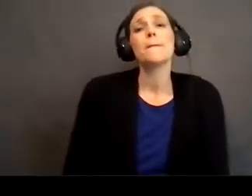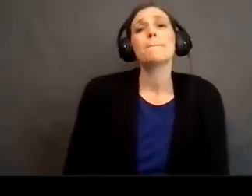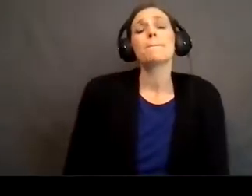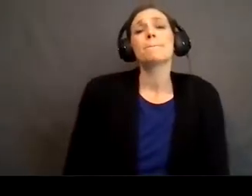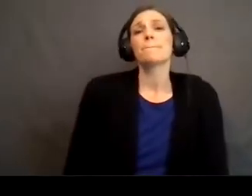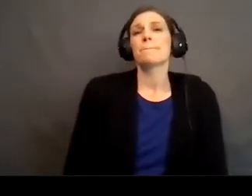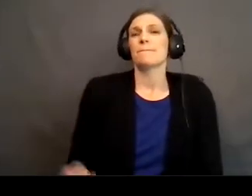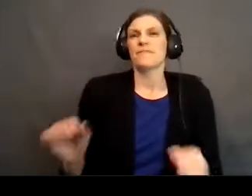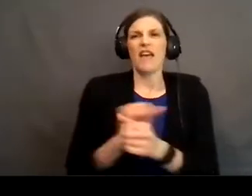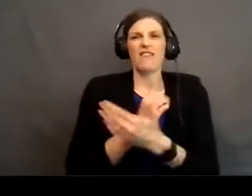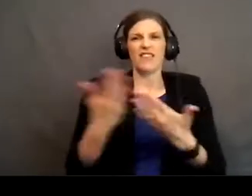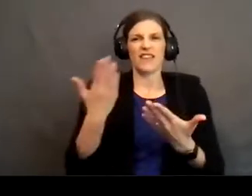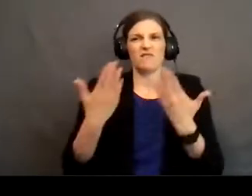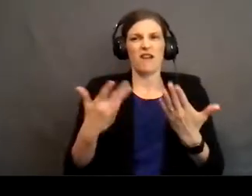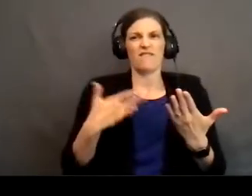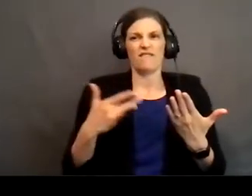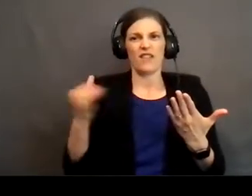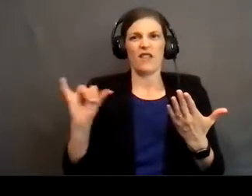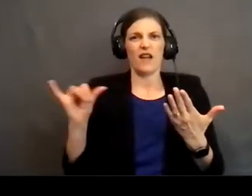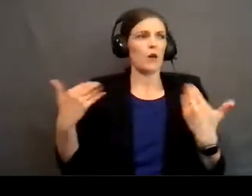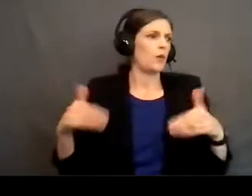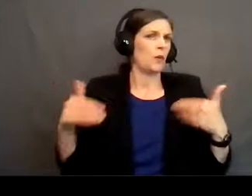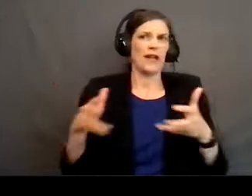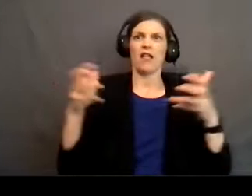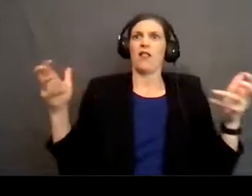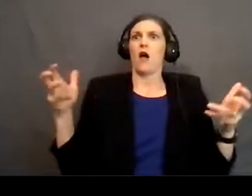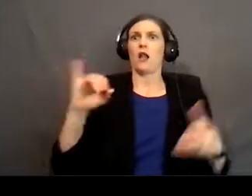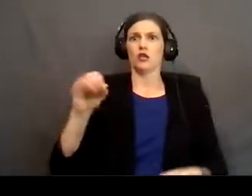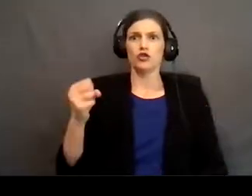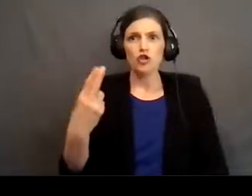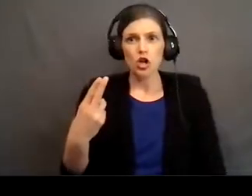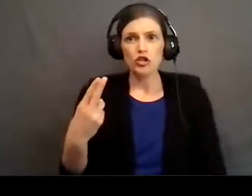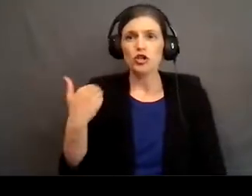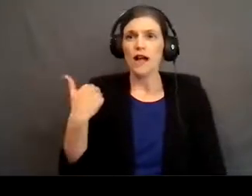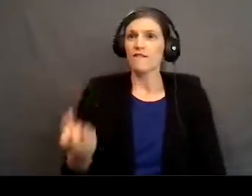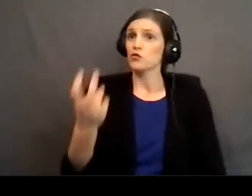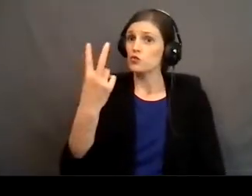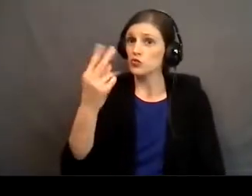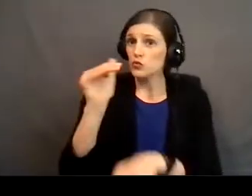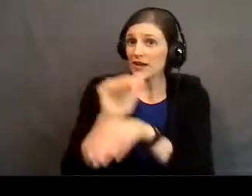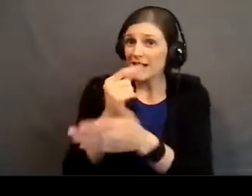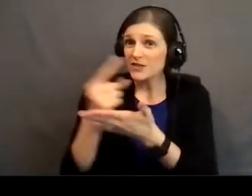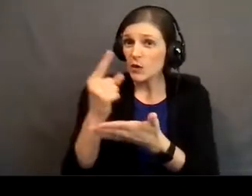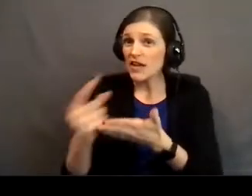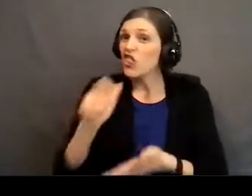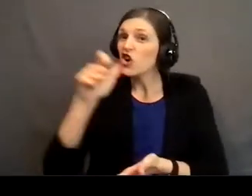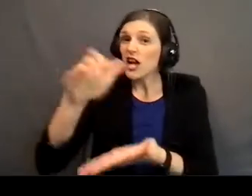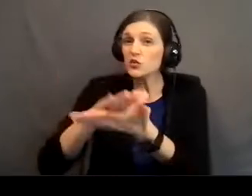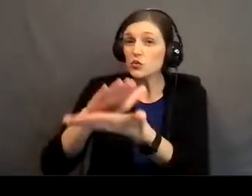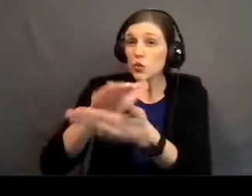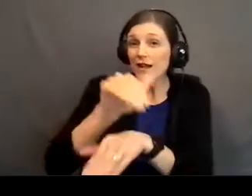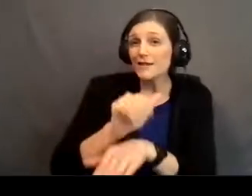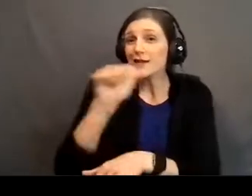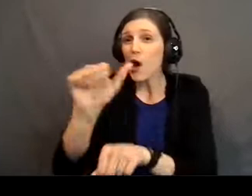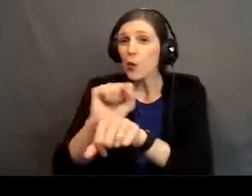And all of this might feel like a lot, right? Josh, I have two nights a week that are not school nights, that are not work